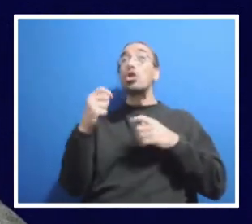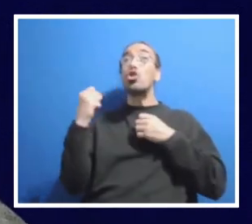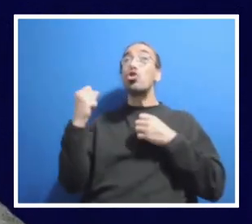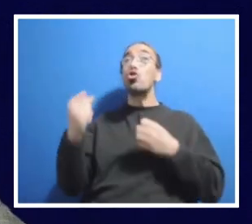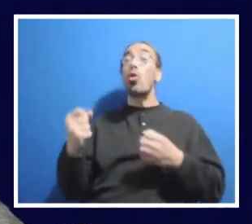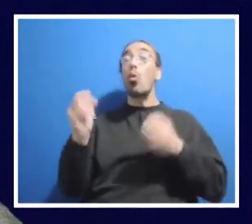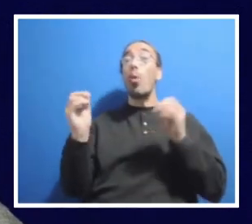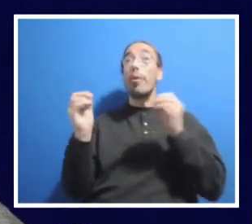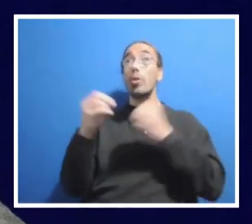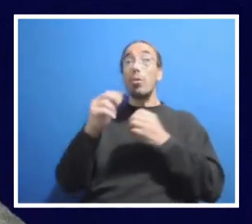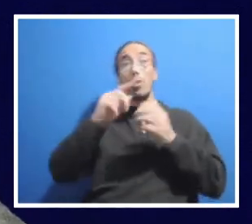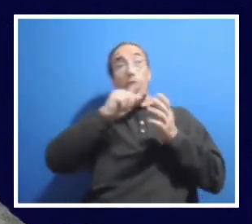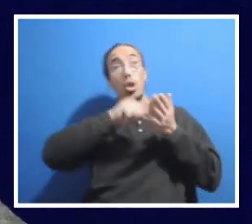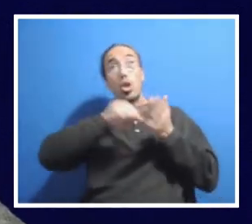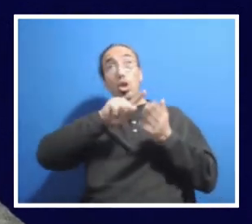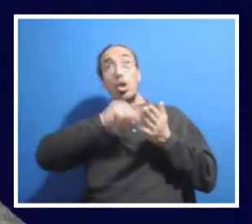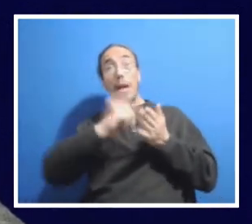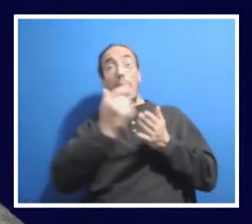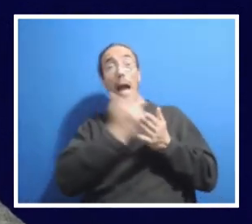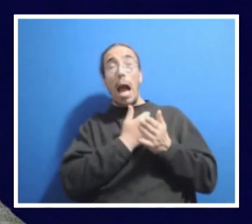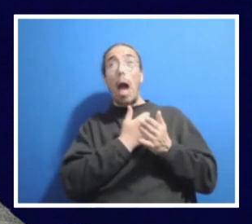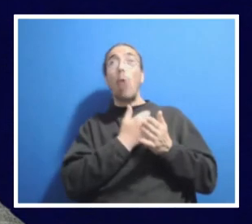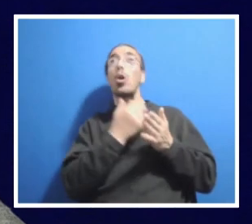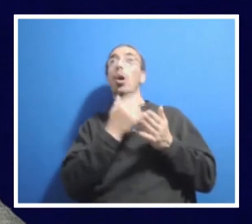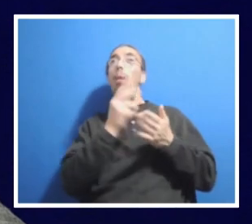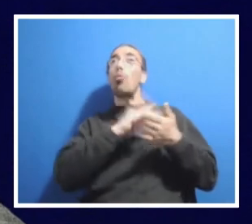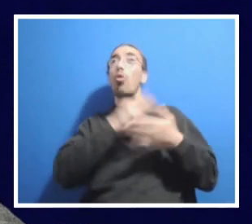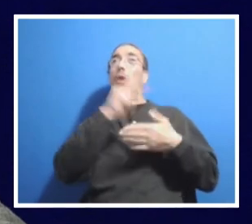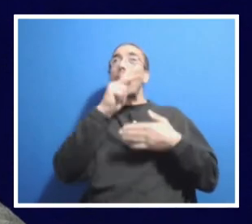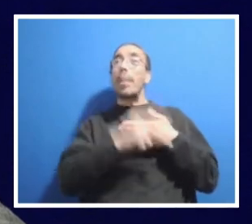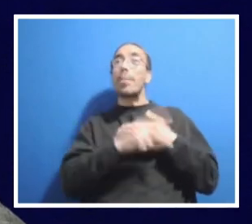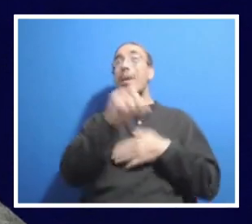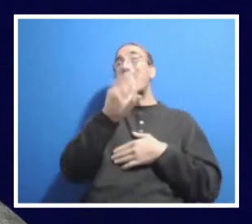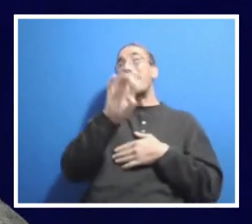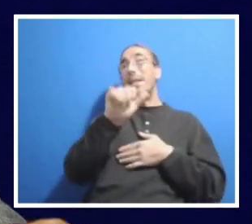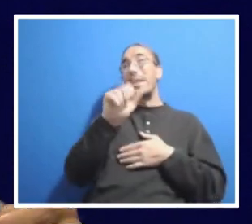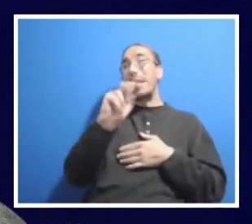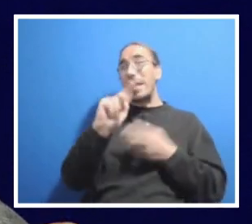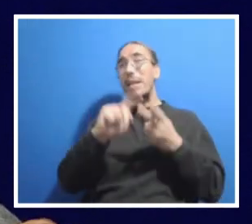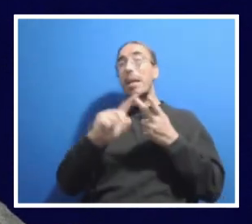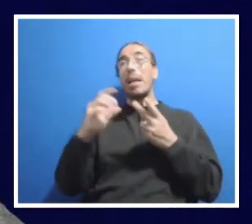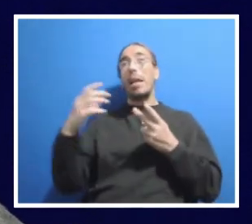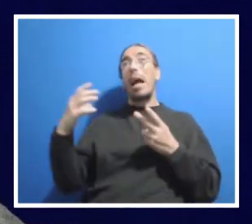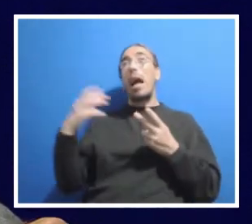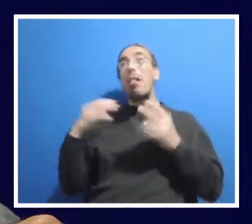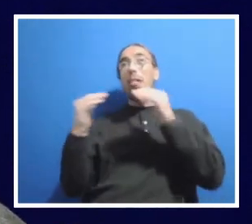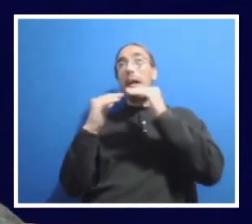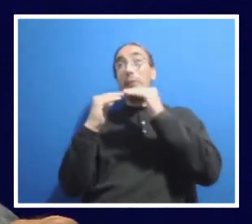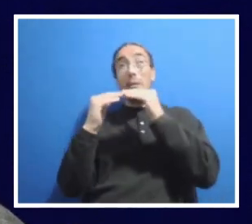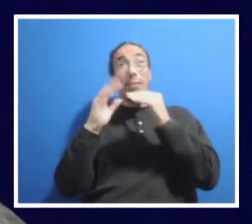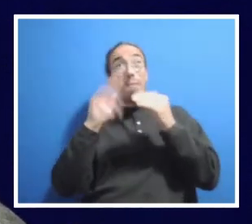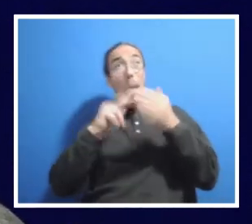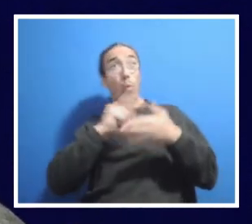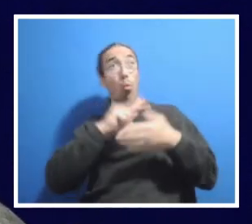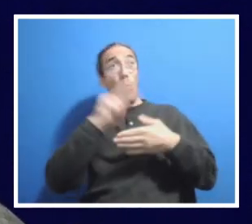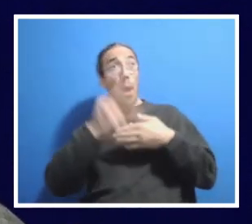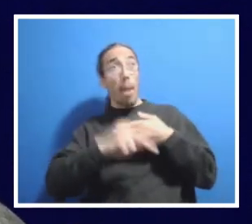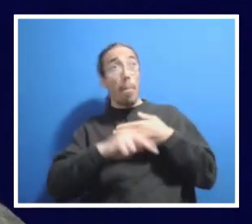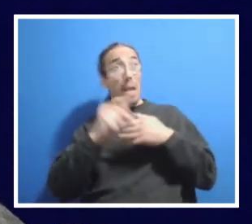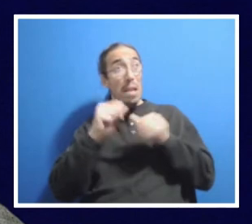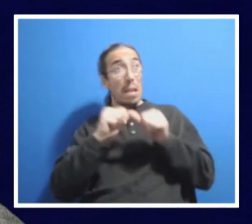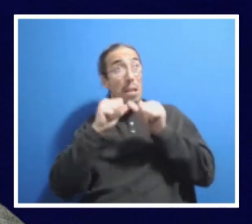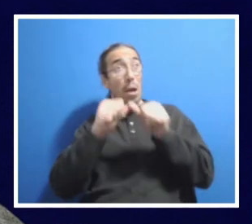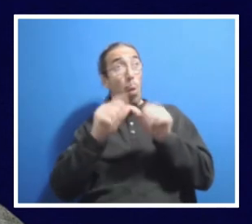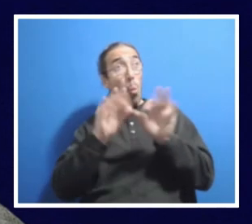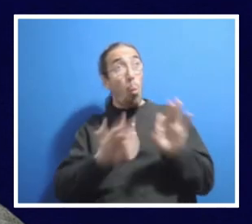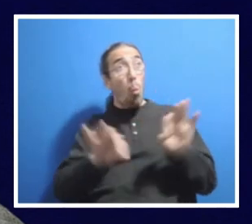that we have at that unit level, at the dean, chancellor, department head level, and ask the question, is that program still worth having?